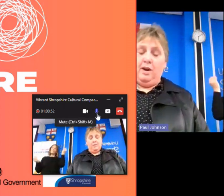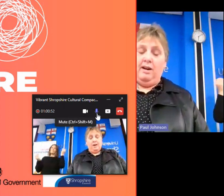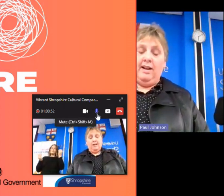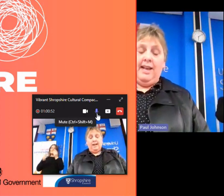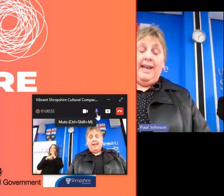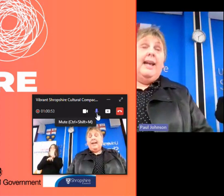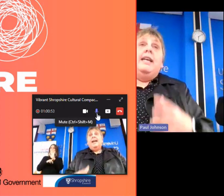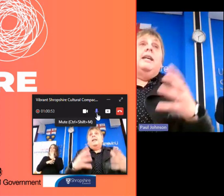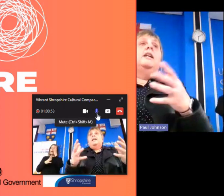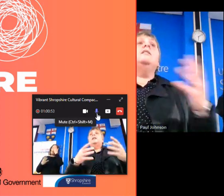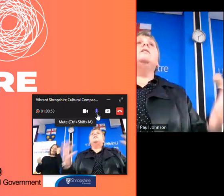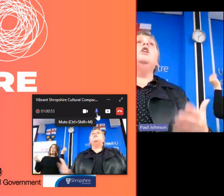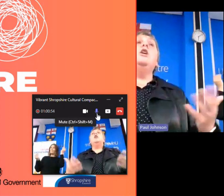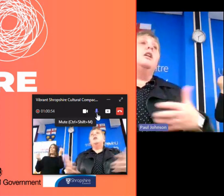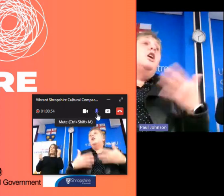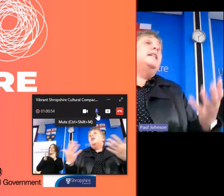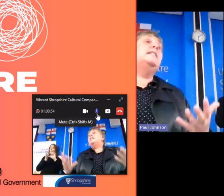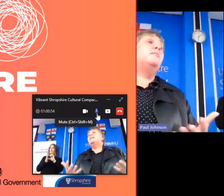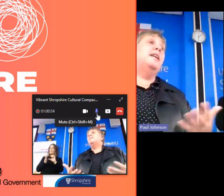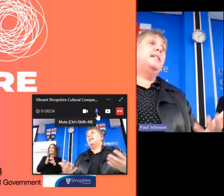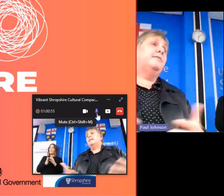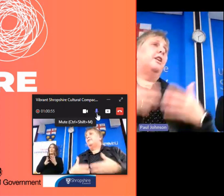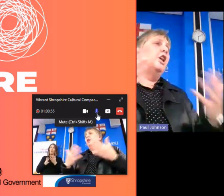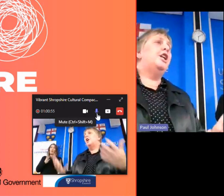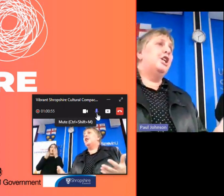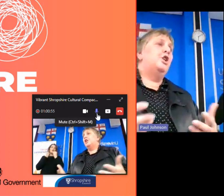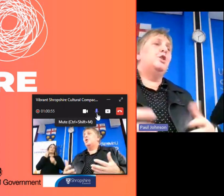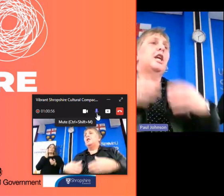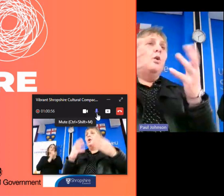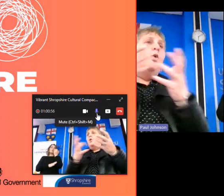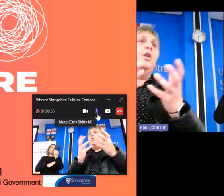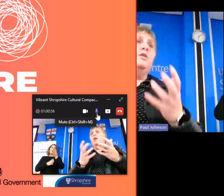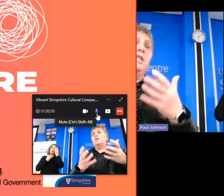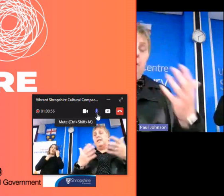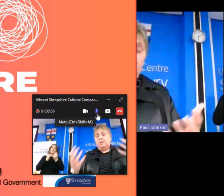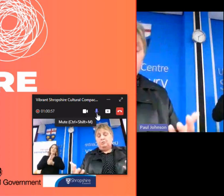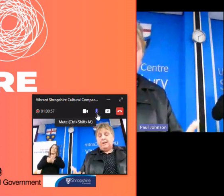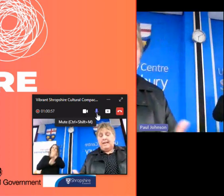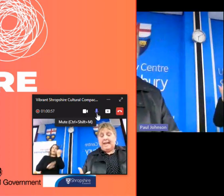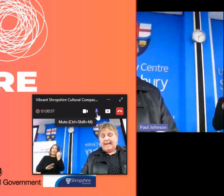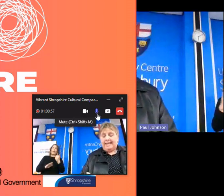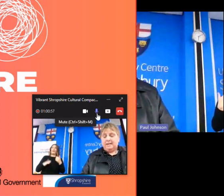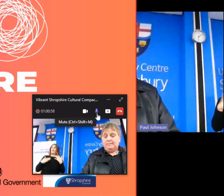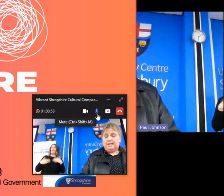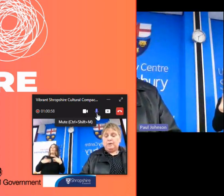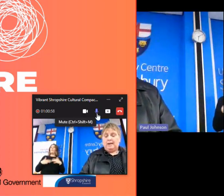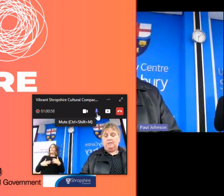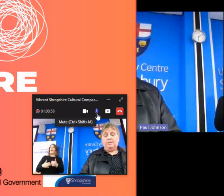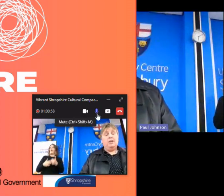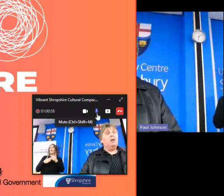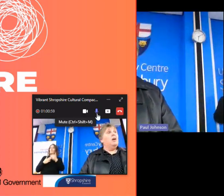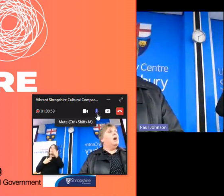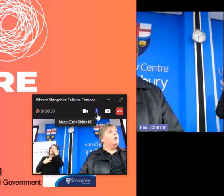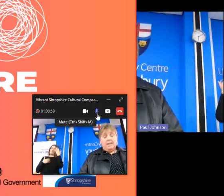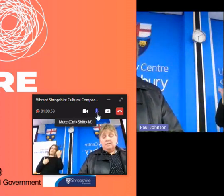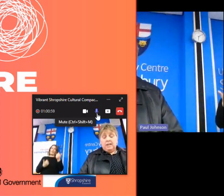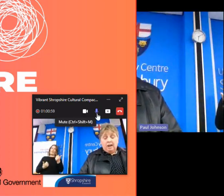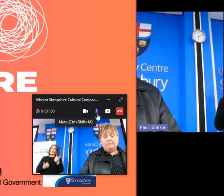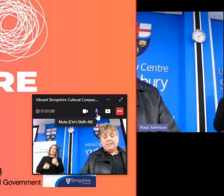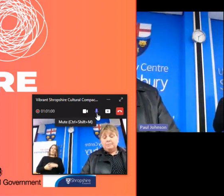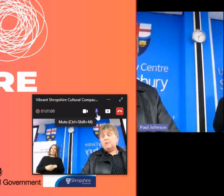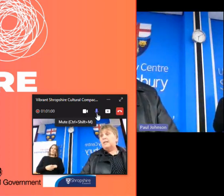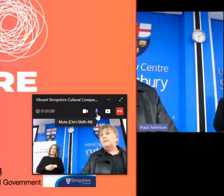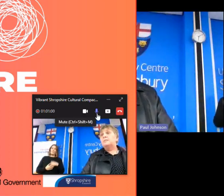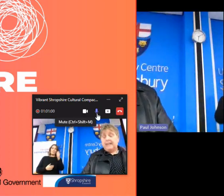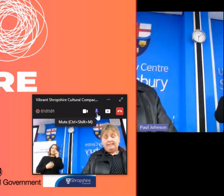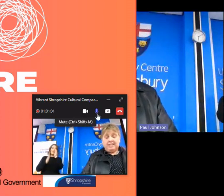forget where you are learning something different learning a new skill all those things really aid our mental health and we know